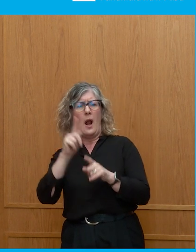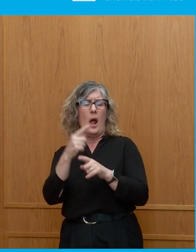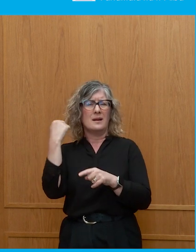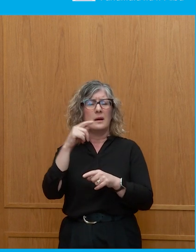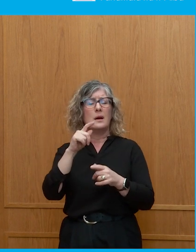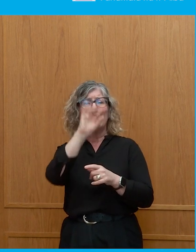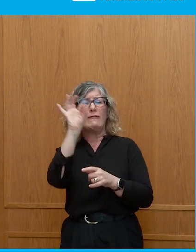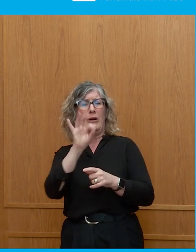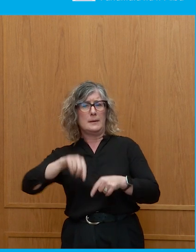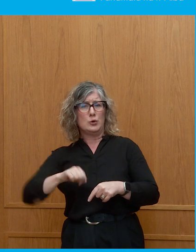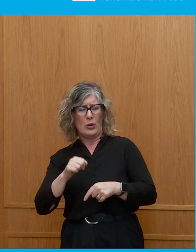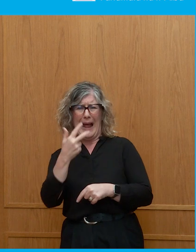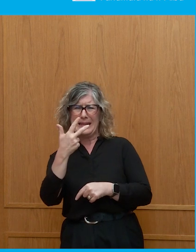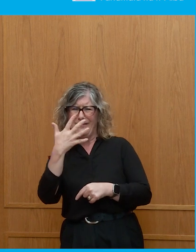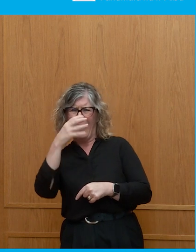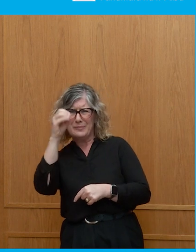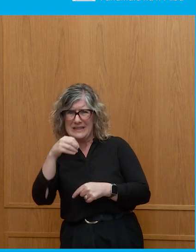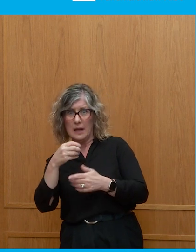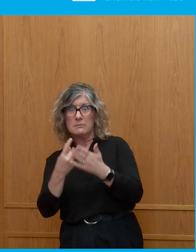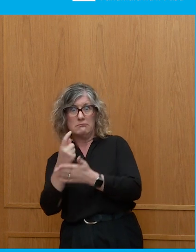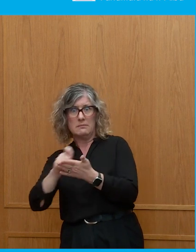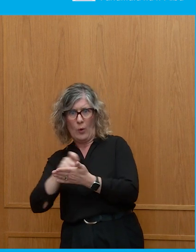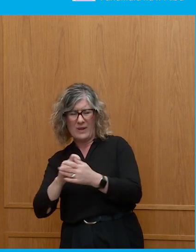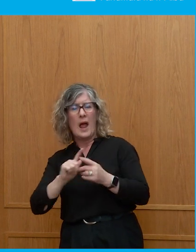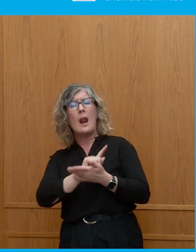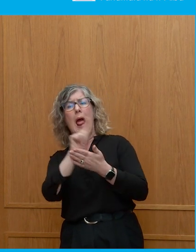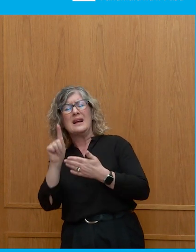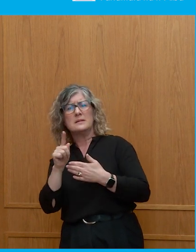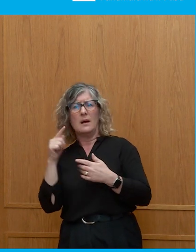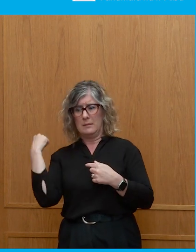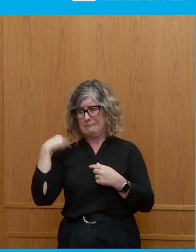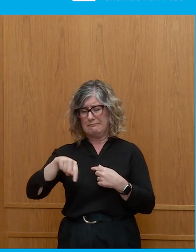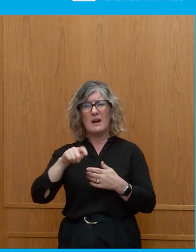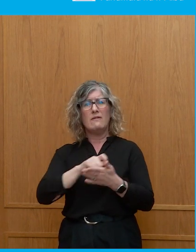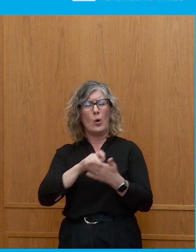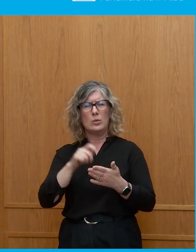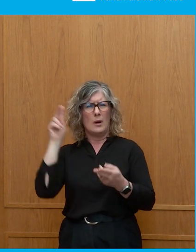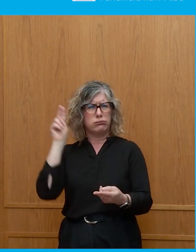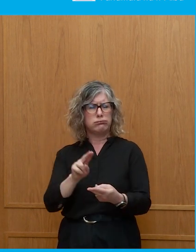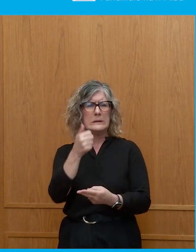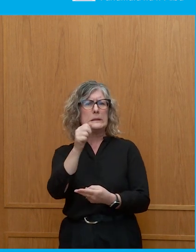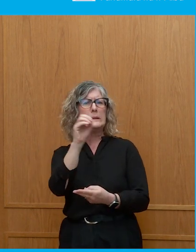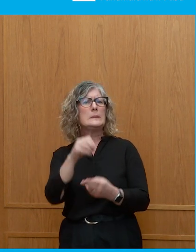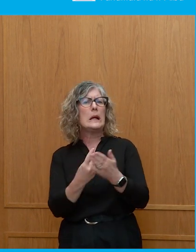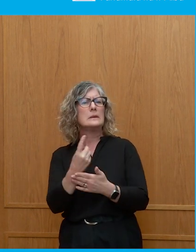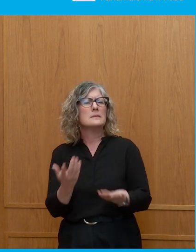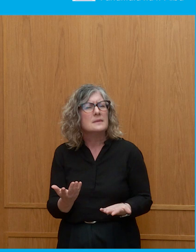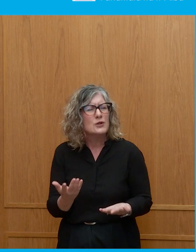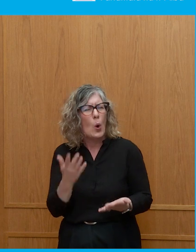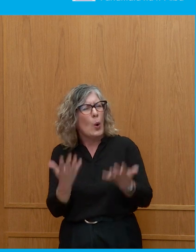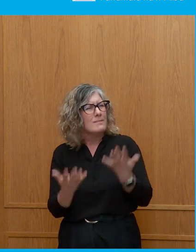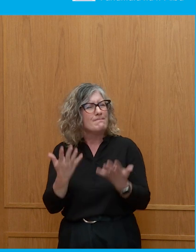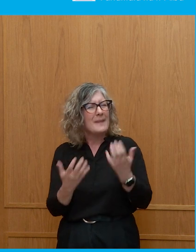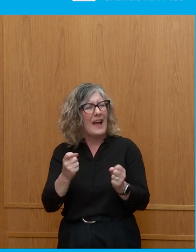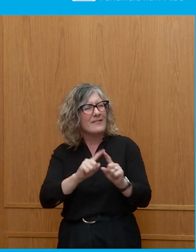it's clearly quite a worrying, quite a worrying trend. But, yeah, these are the reasons why people tend to turn out or not. I think there's